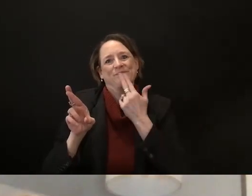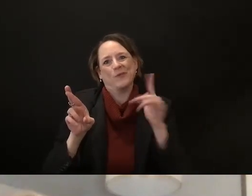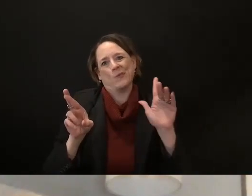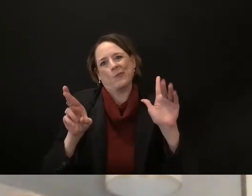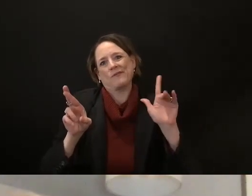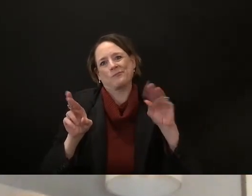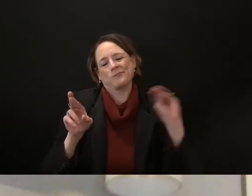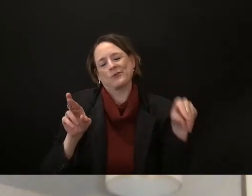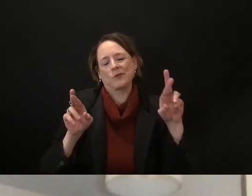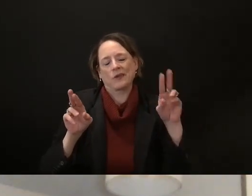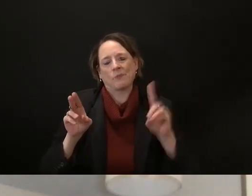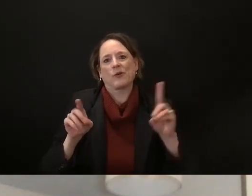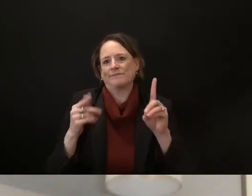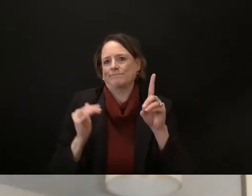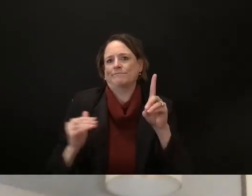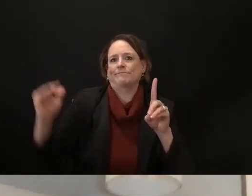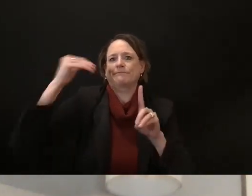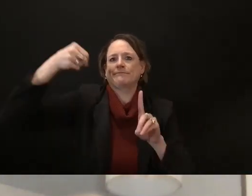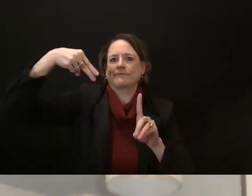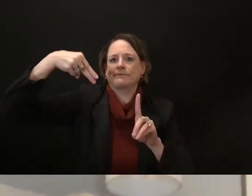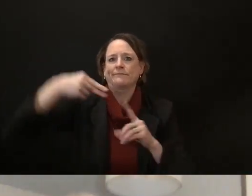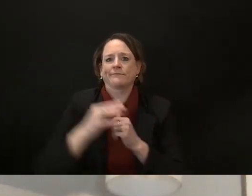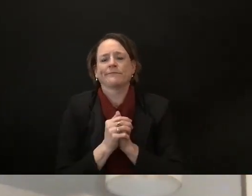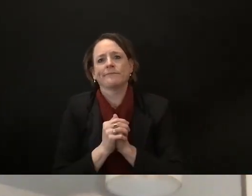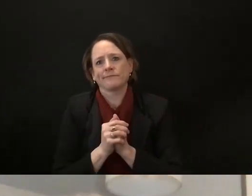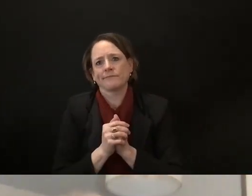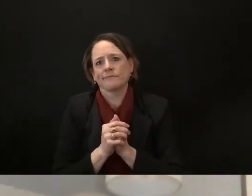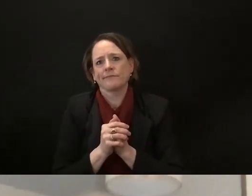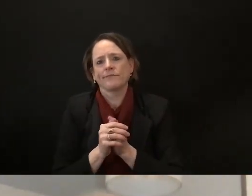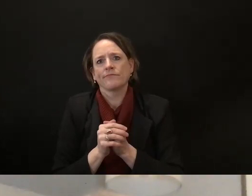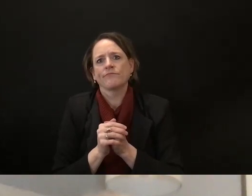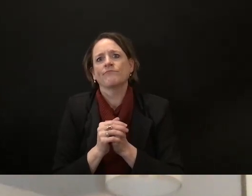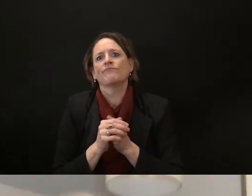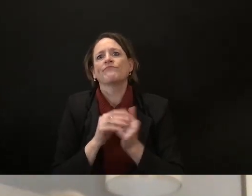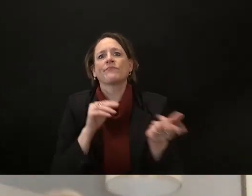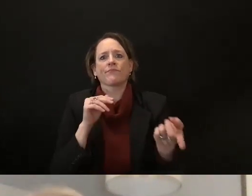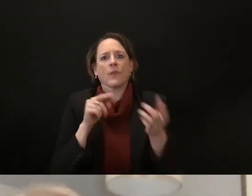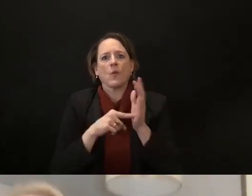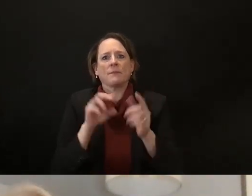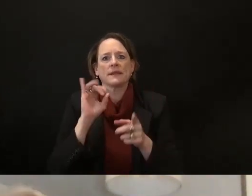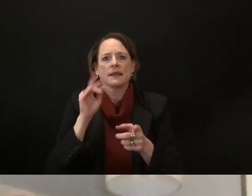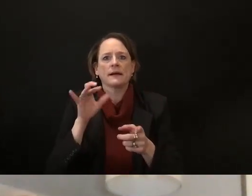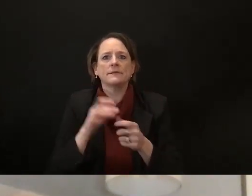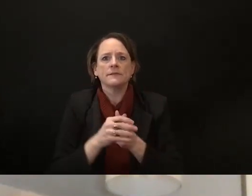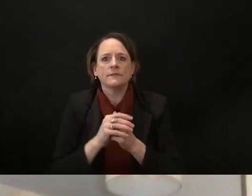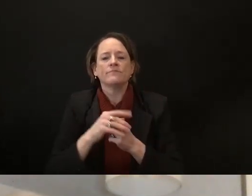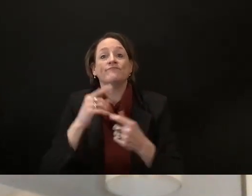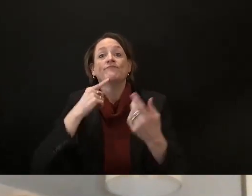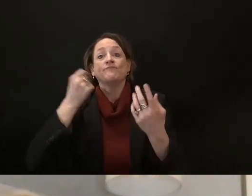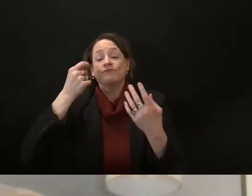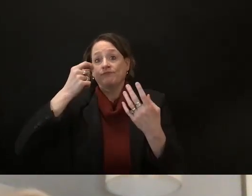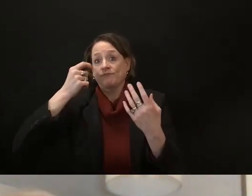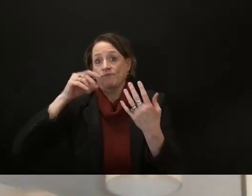rollout of the vaccine right so let's not forget that yeah i thought that was in a separate bill but is that an ab1